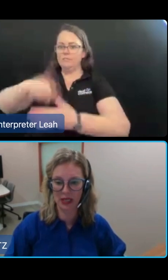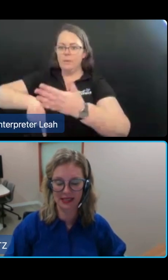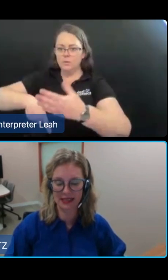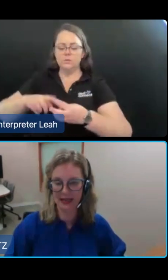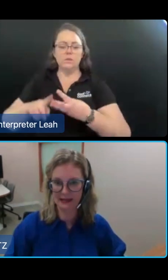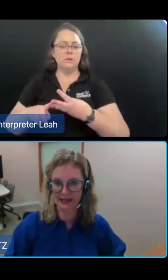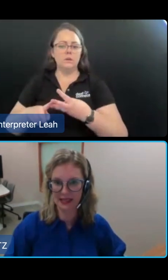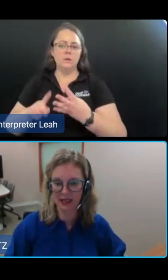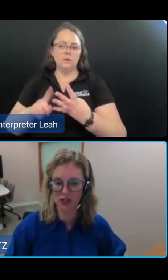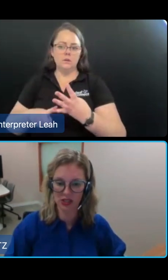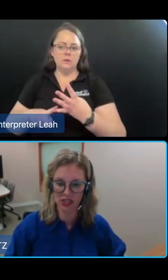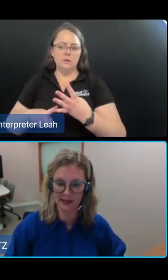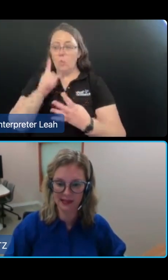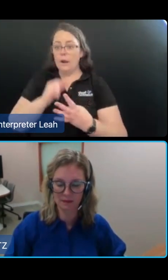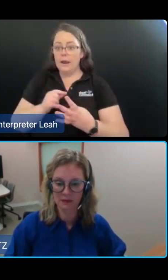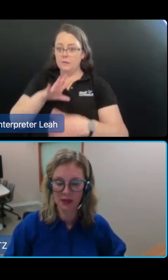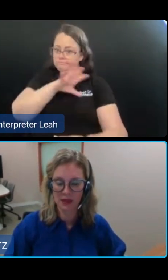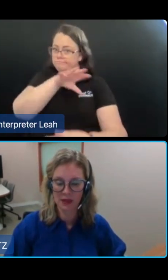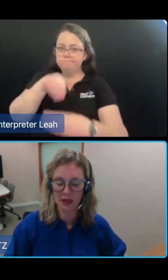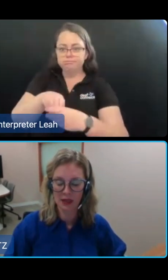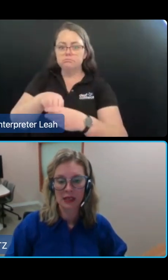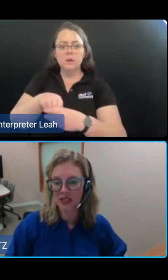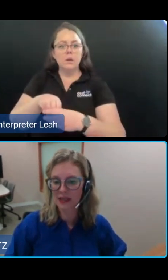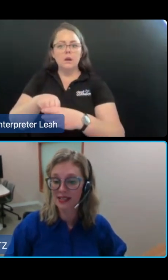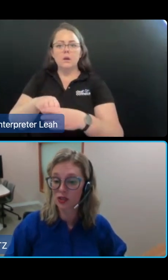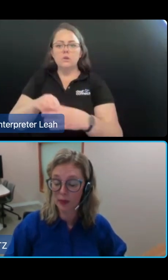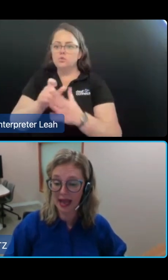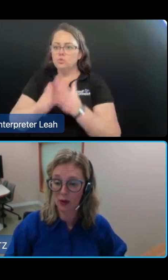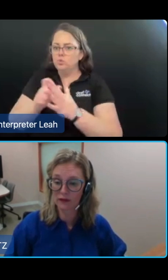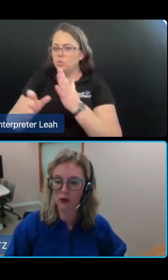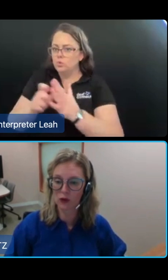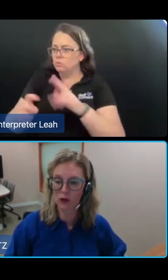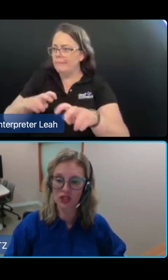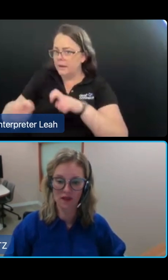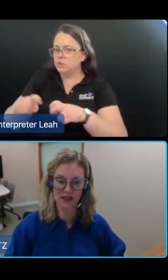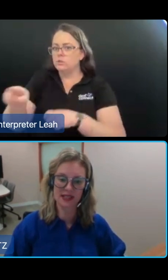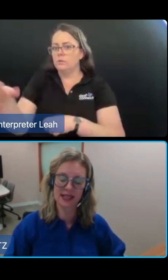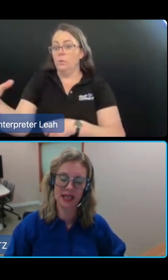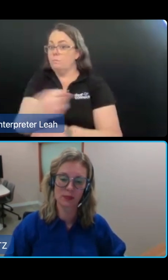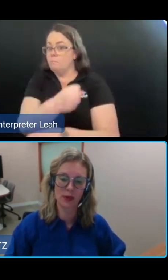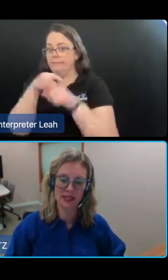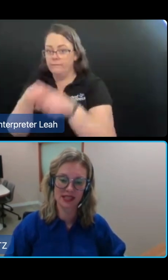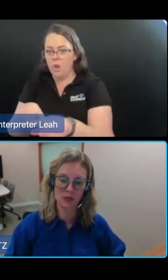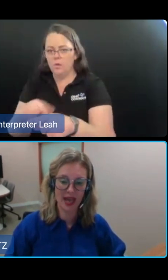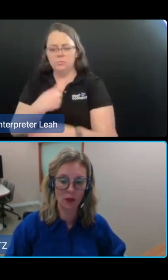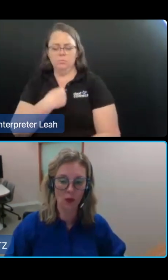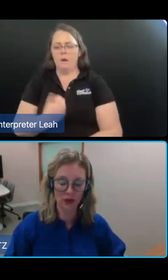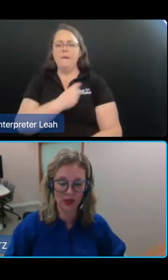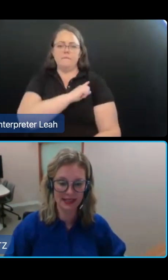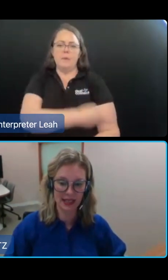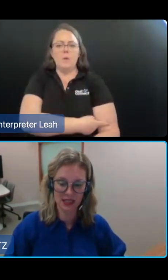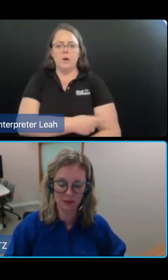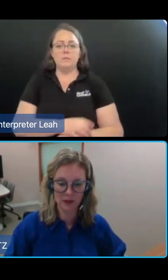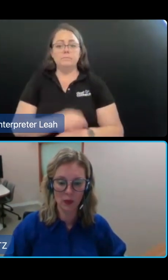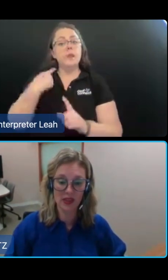enforceable undertakings and seek injunctions. In addition, there's a new power for commission officers to enter premises without warrant